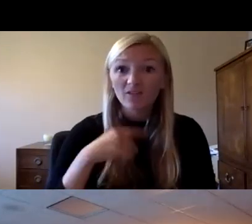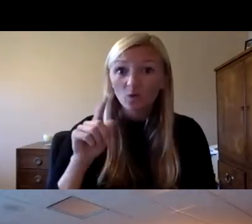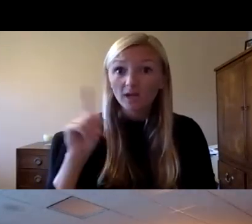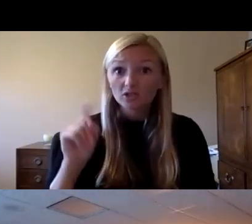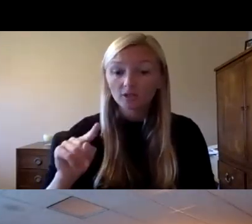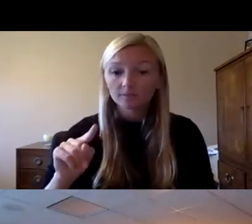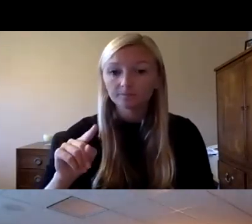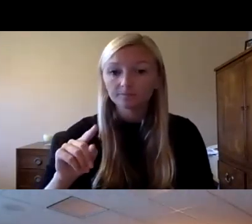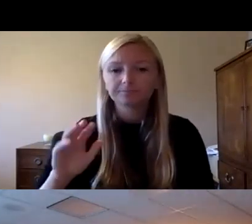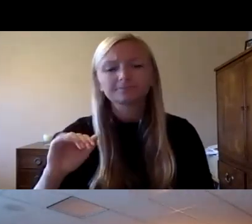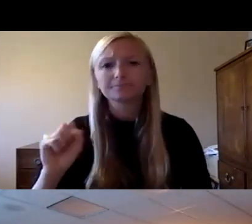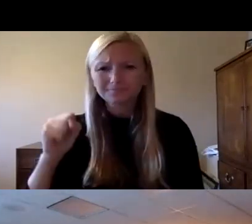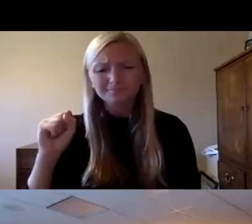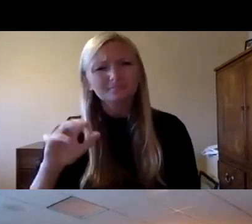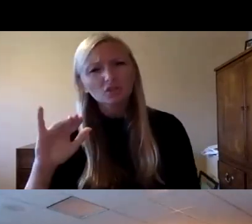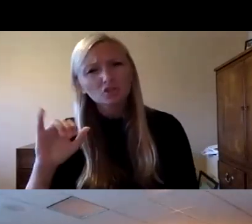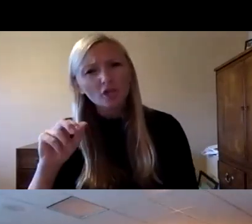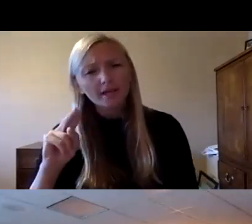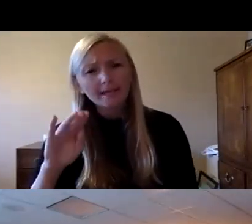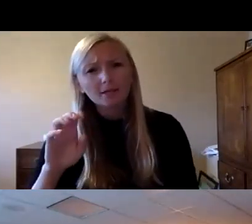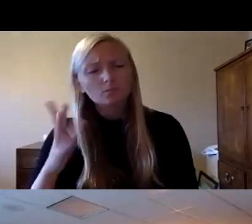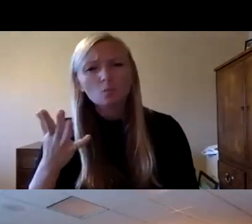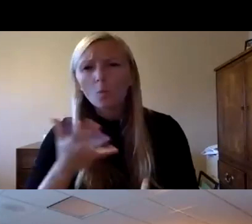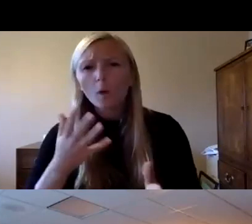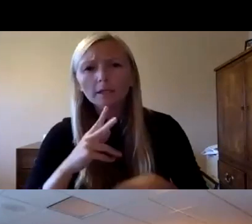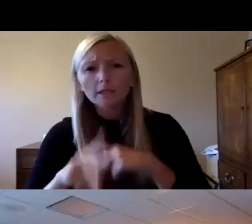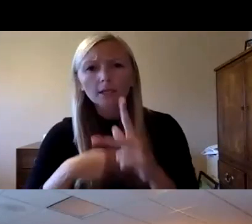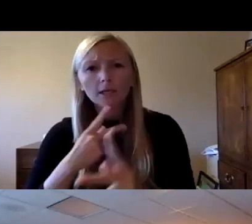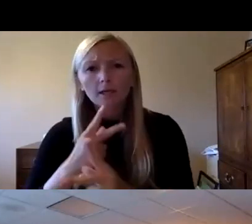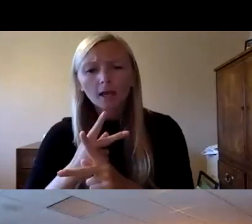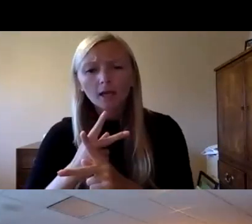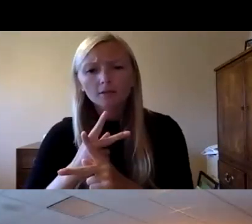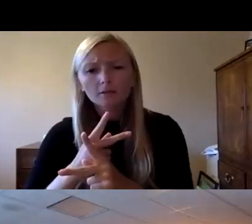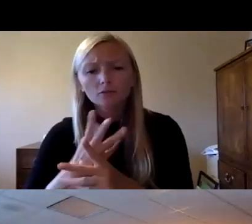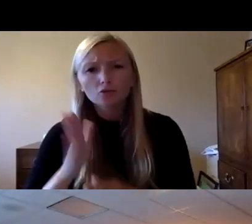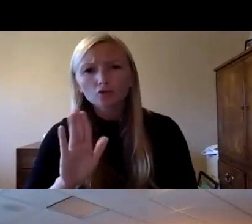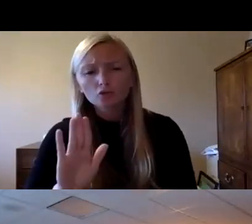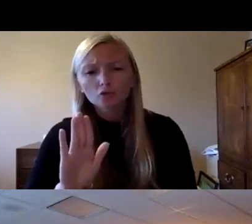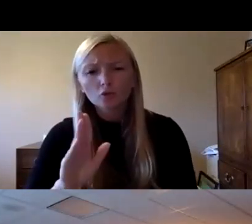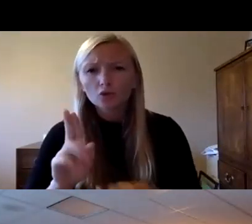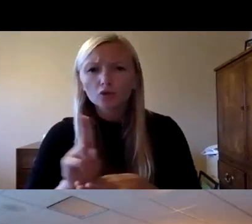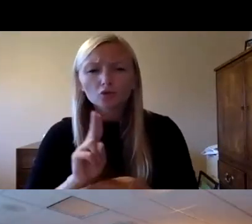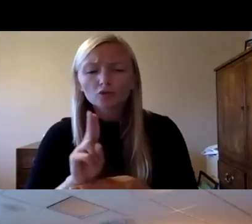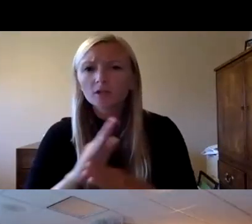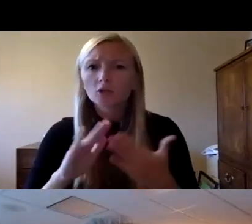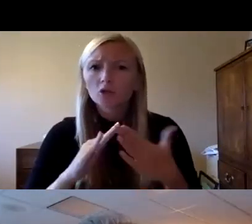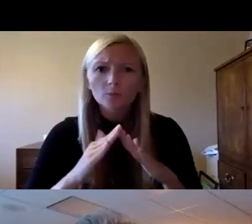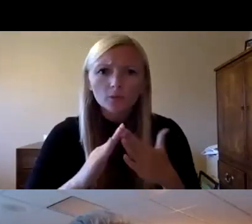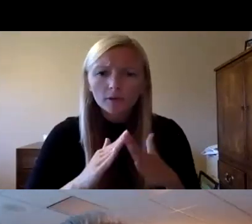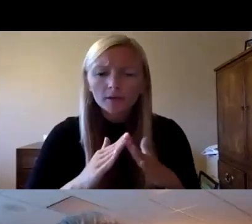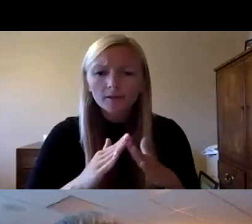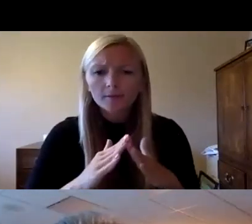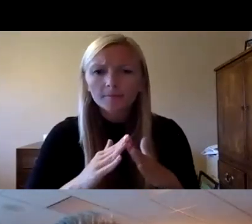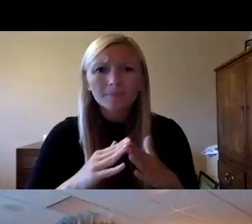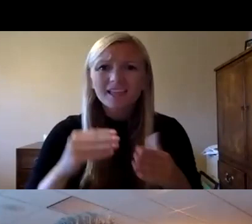janine um what what types of you've been talking about um you know using our communities uh what types of indoor